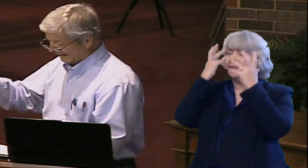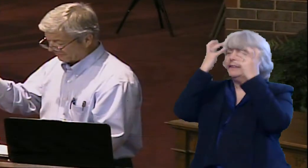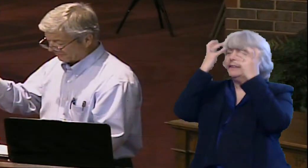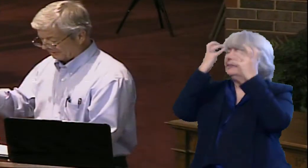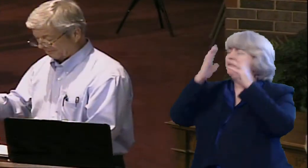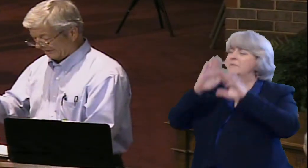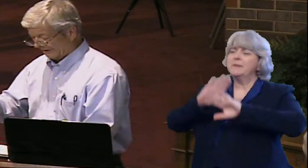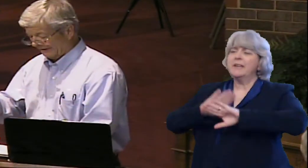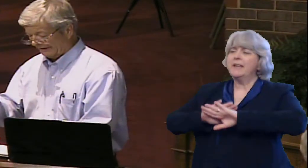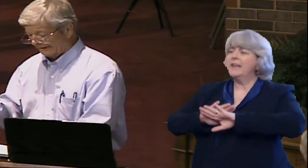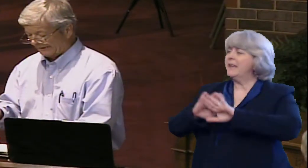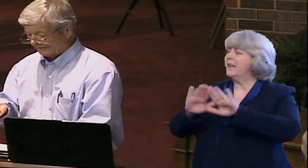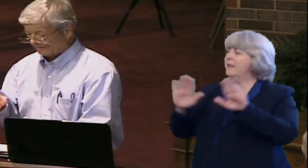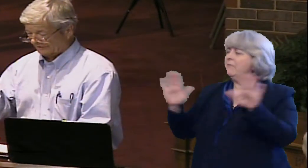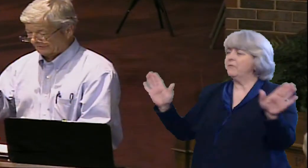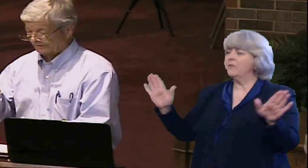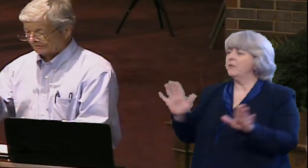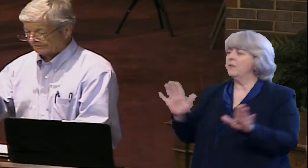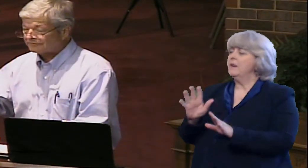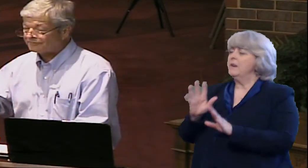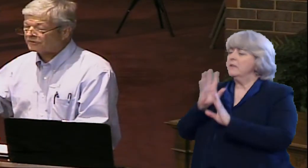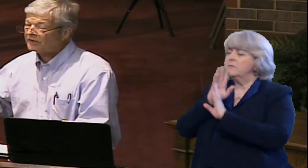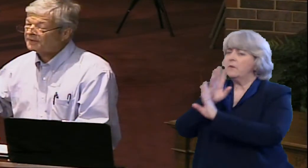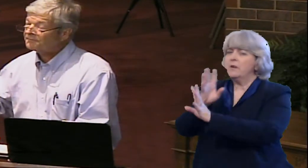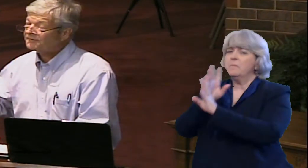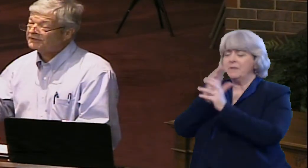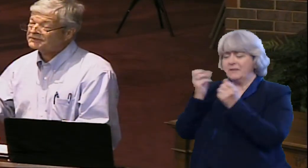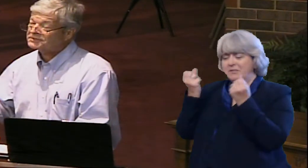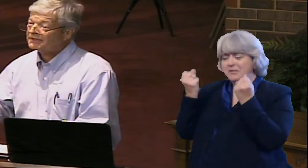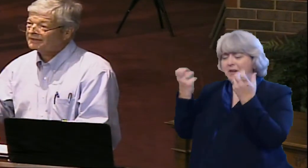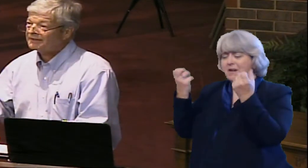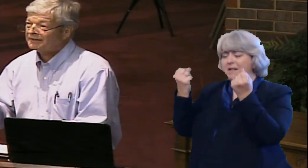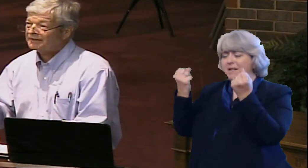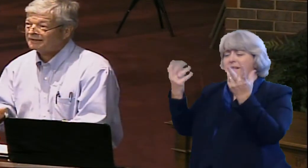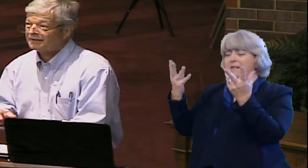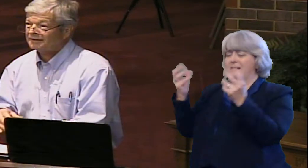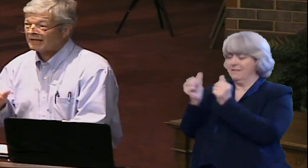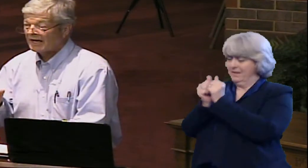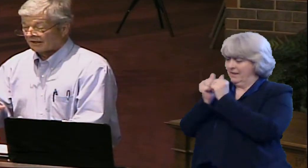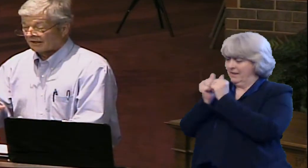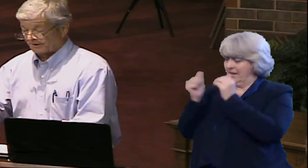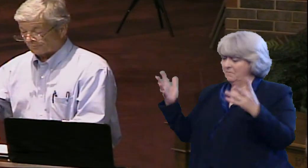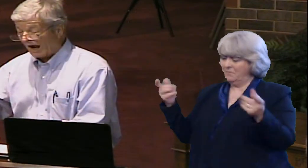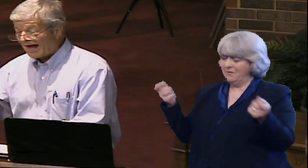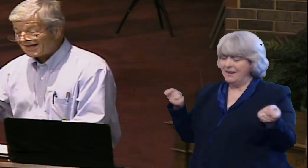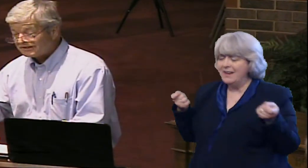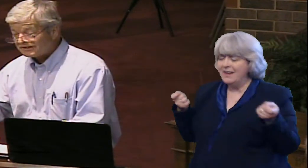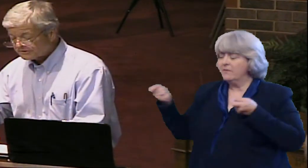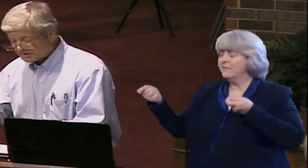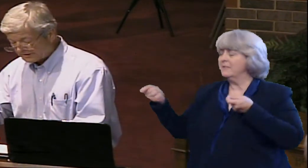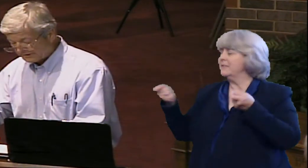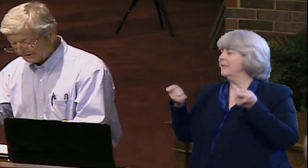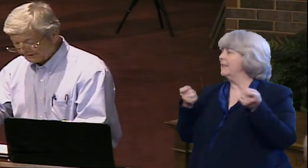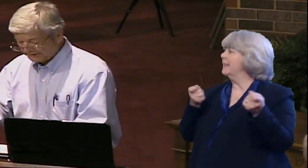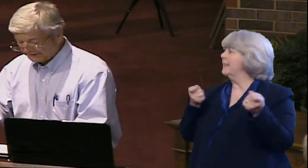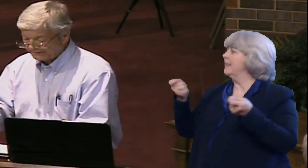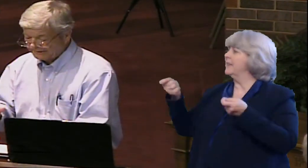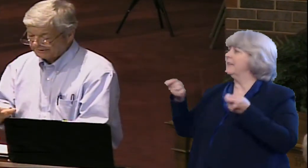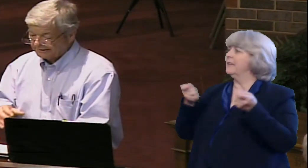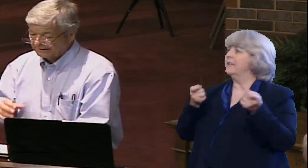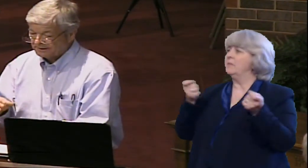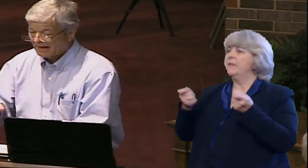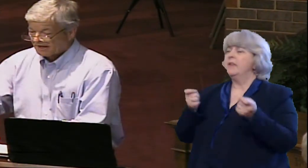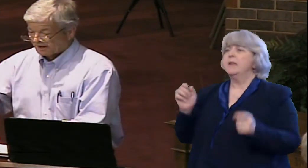Let them know Let from the time Unbridled slip